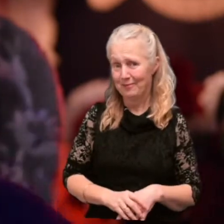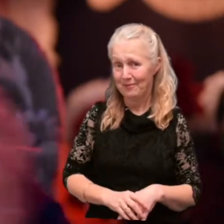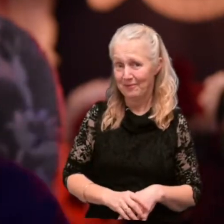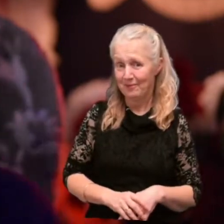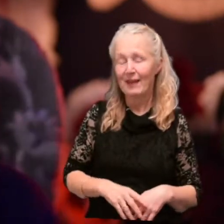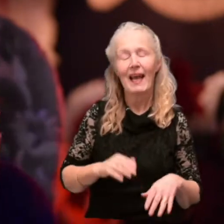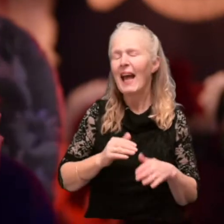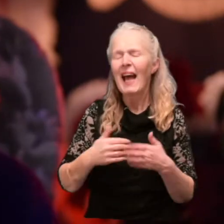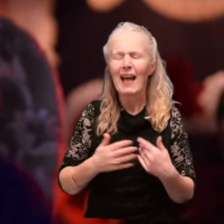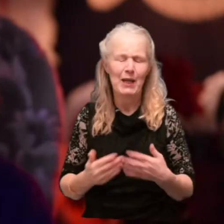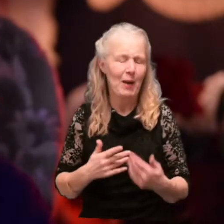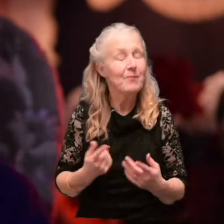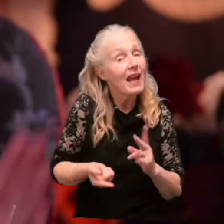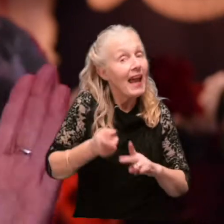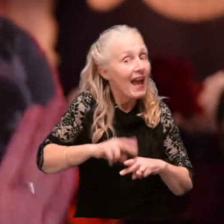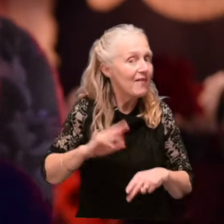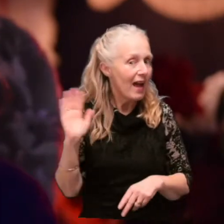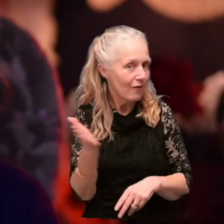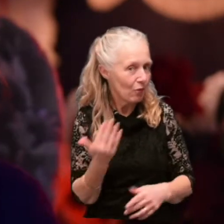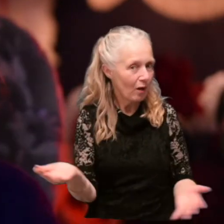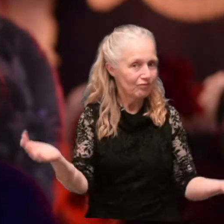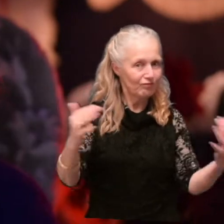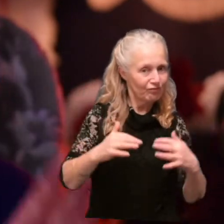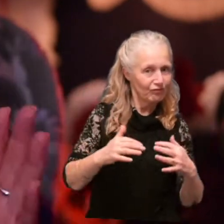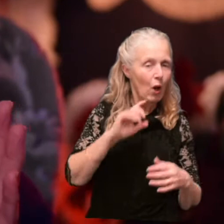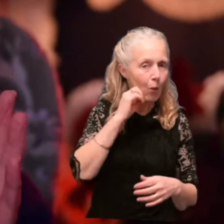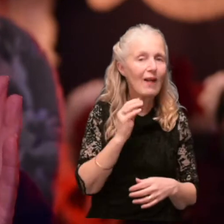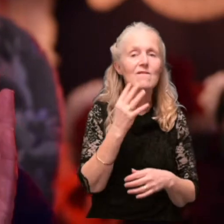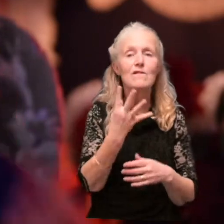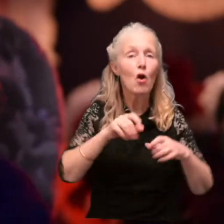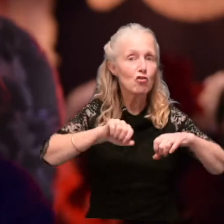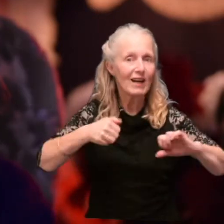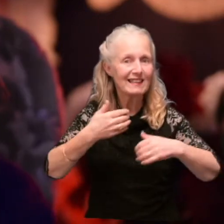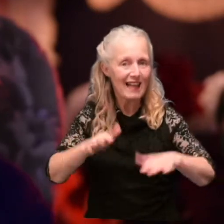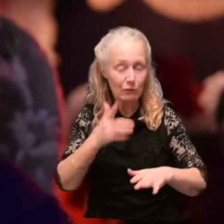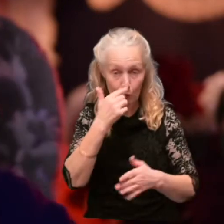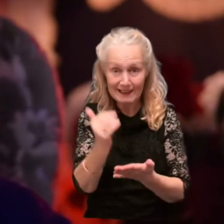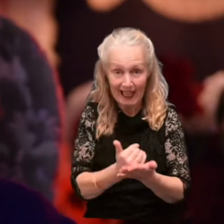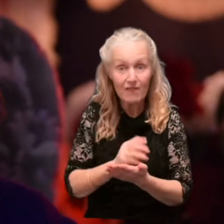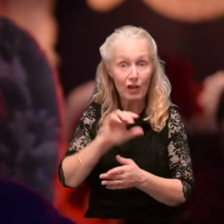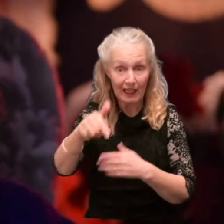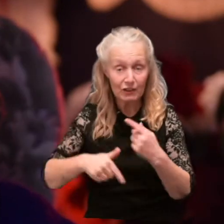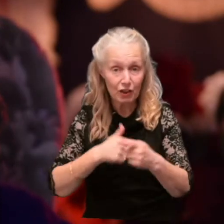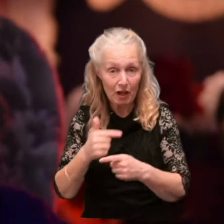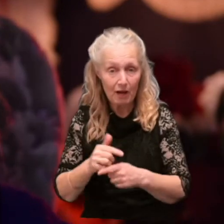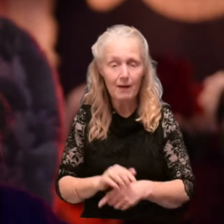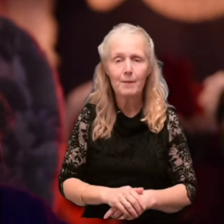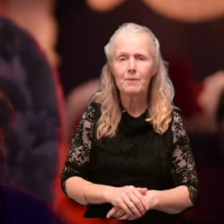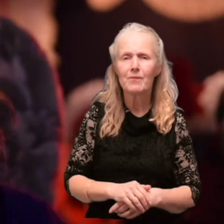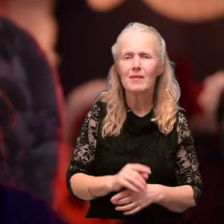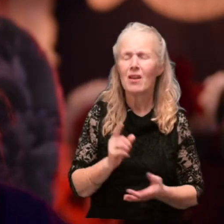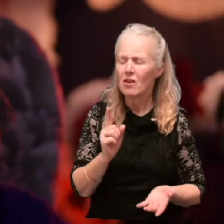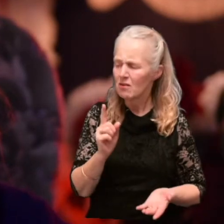Anyway, if everybody turned up, there'd be four crackers left and she could save them for next year. Although